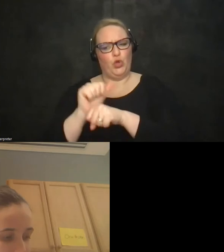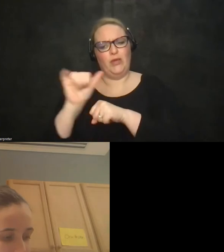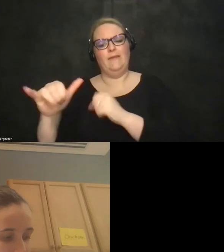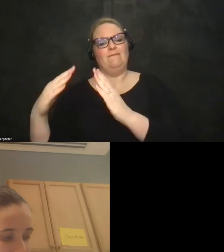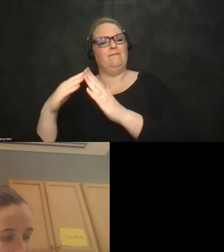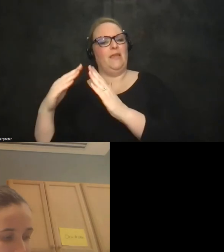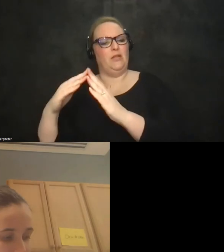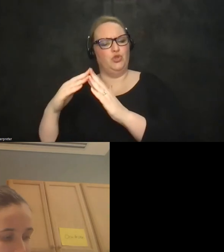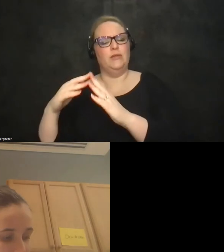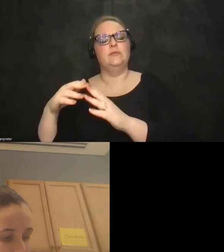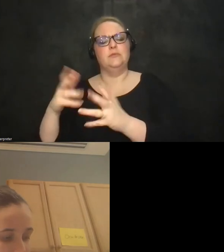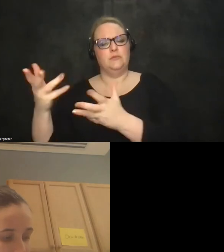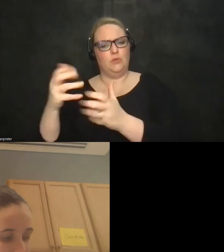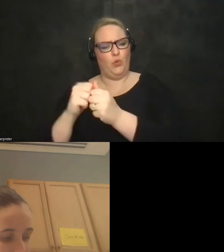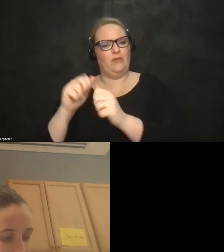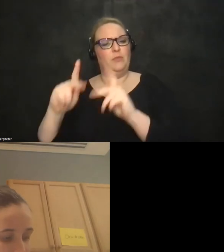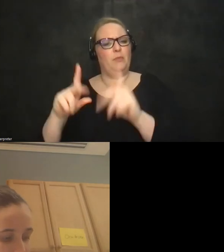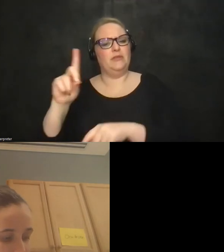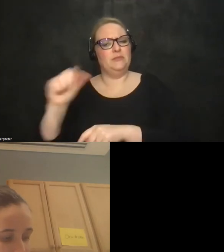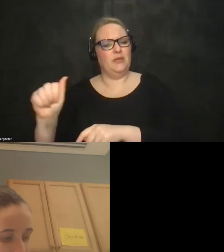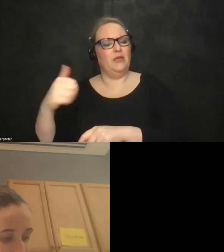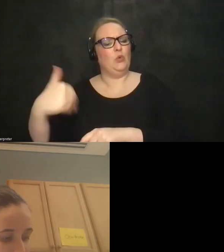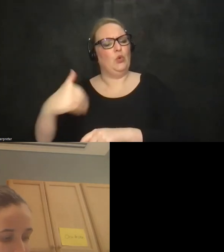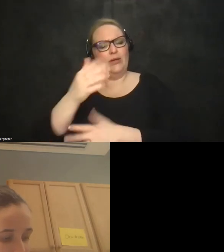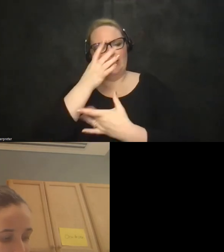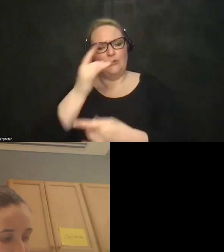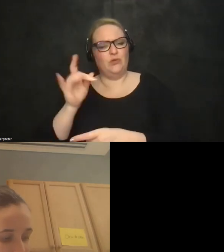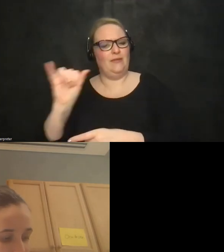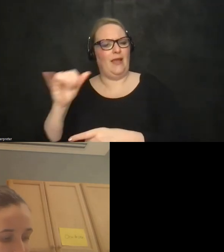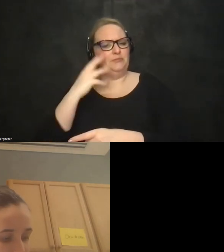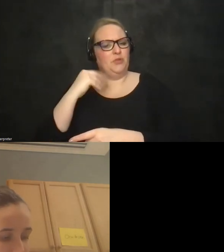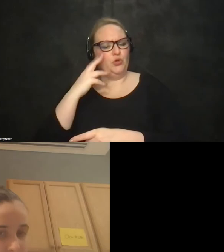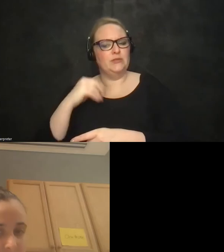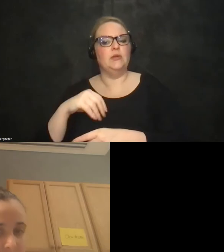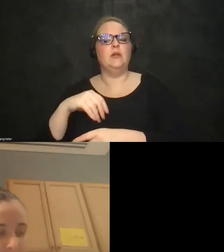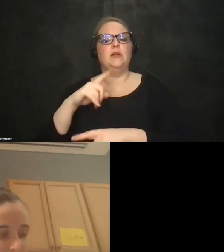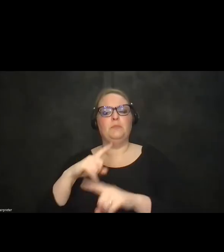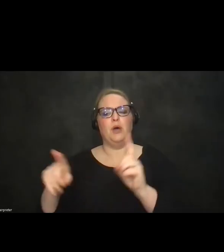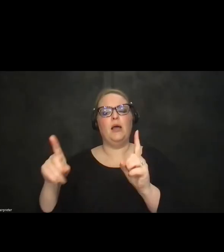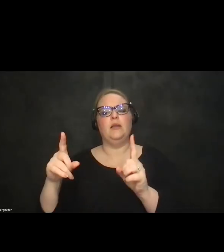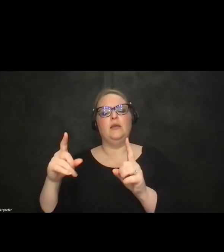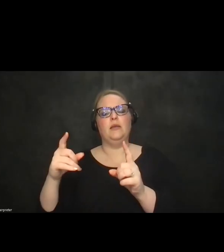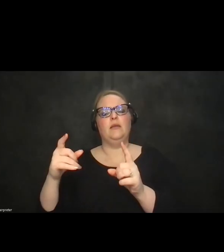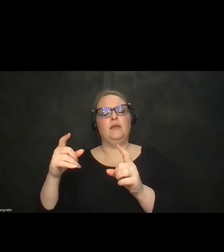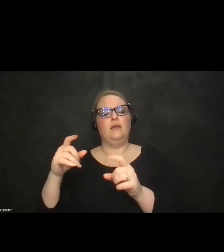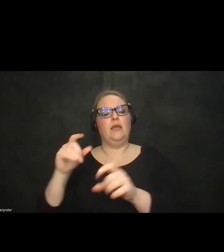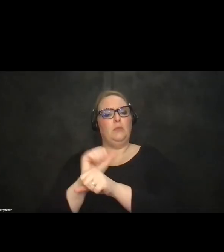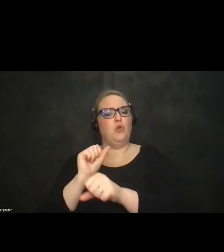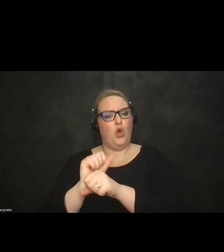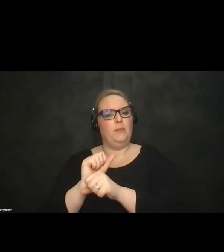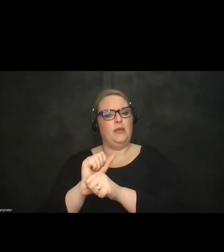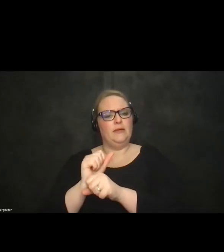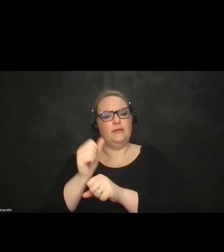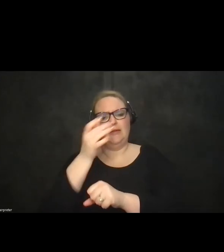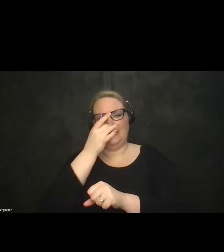and lots of interesting things happened there but it was really interesting an employment scheme that was happening there and the